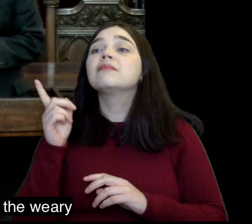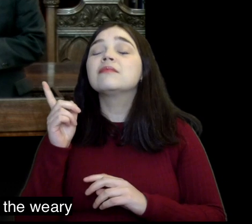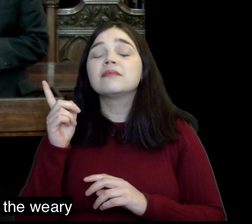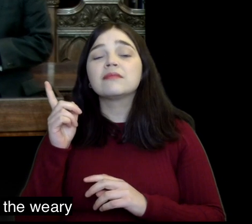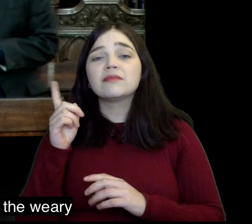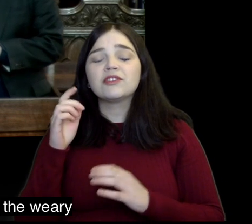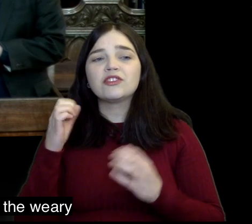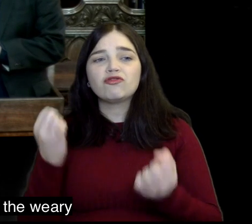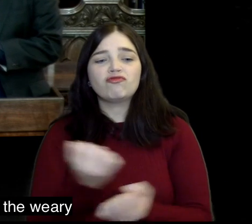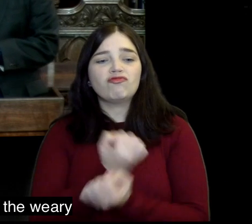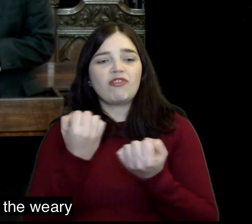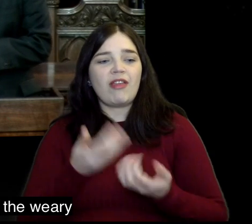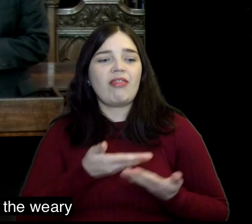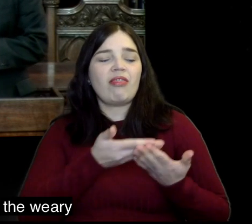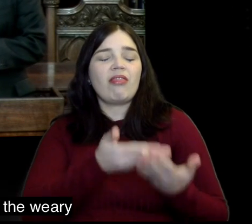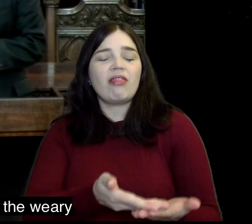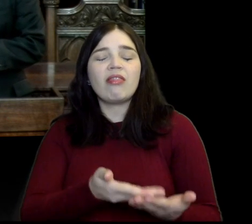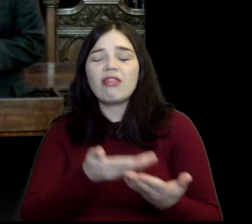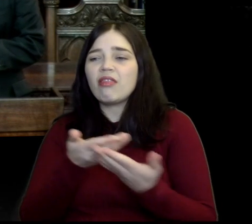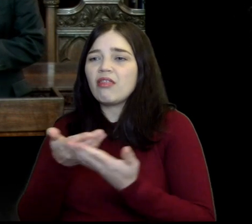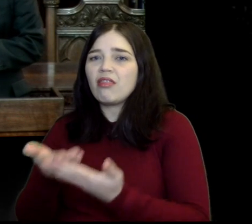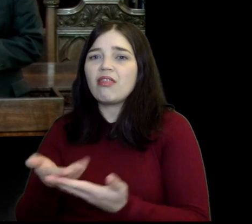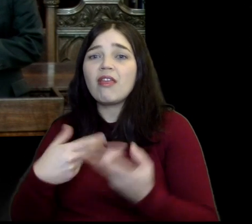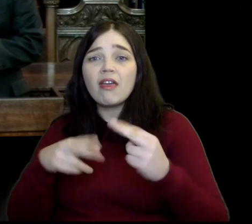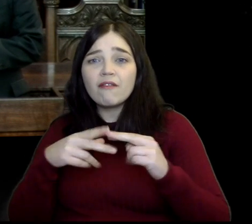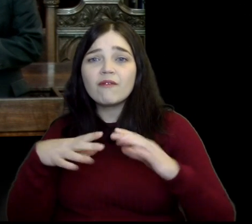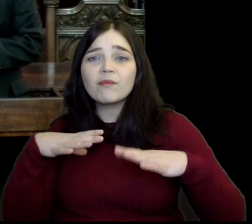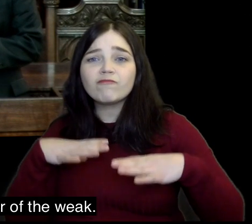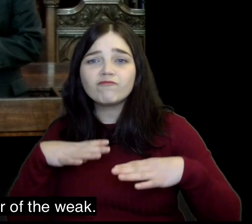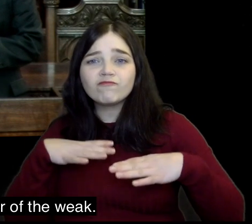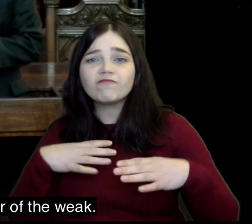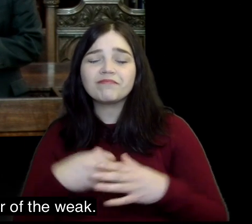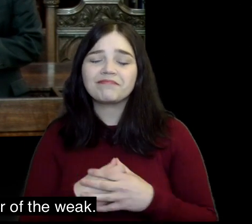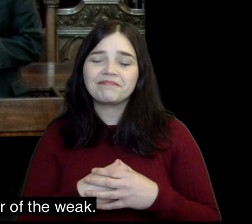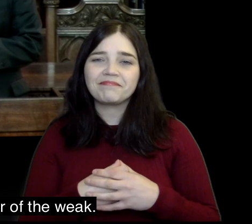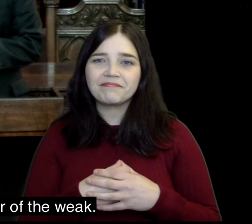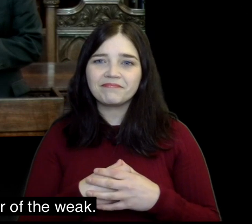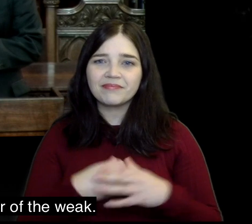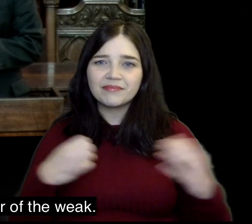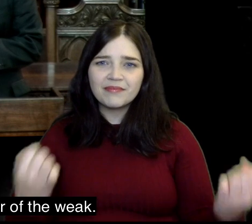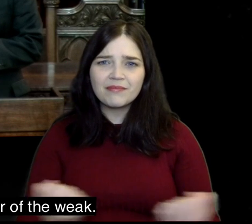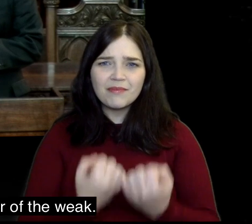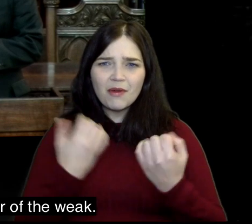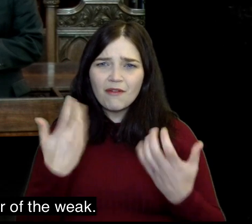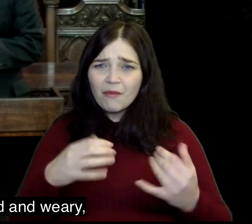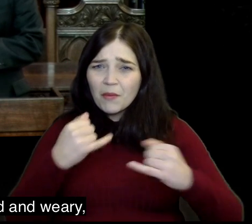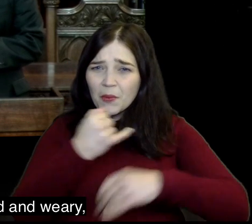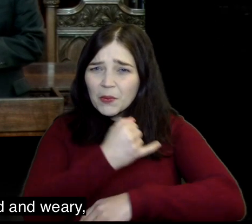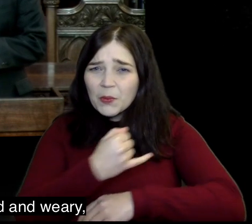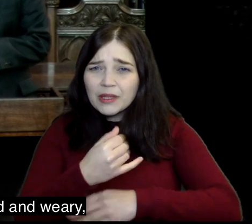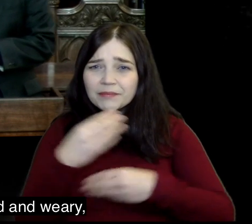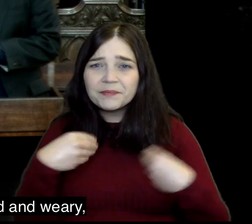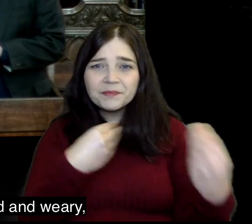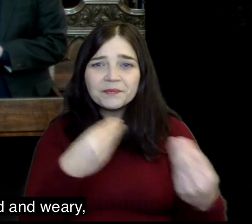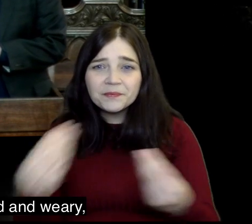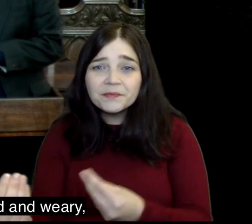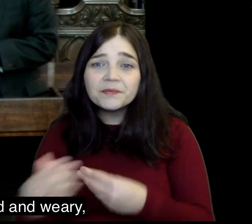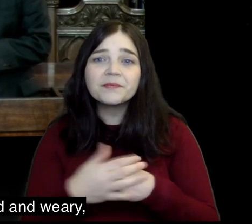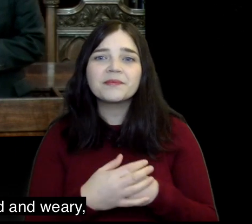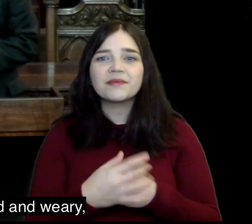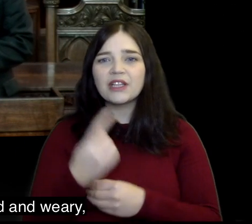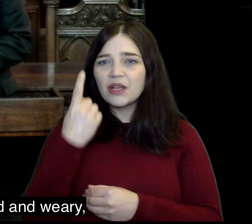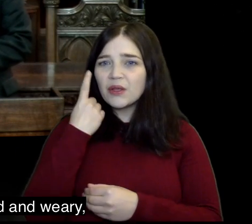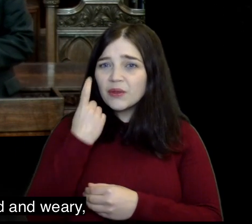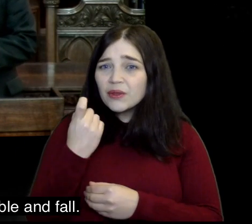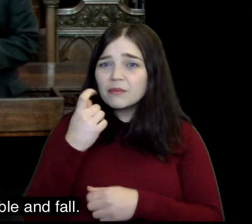He gives strength to the weary and increases the power of the weak. Even youths grow